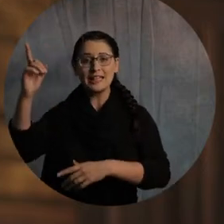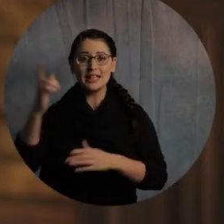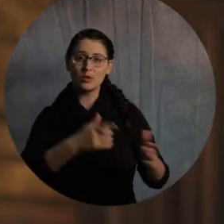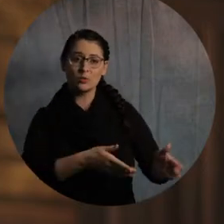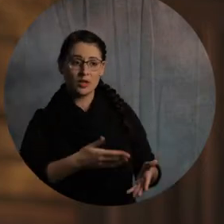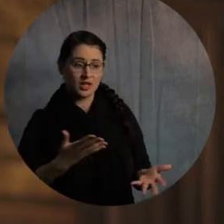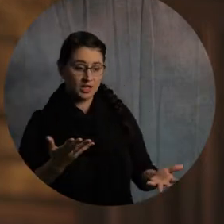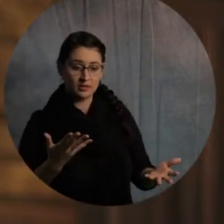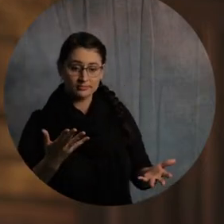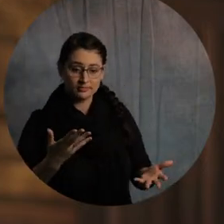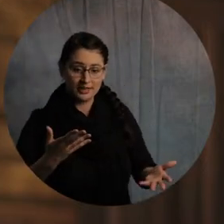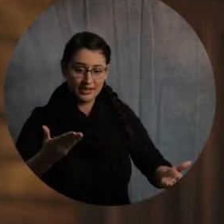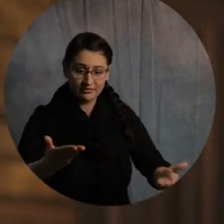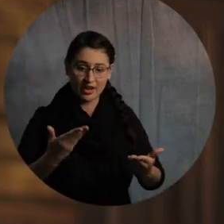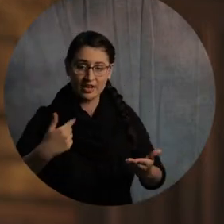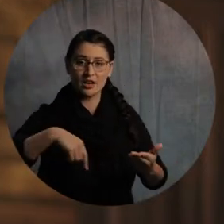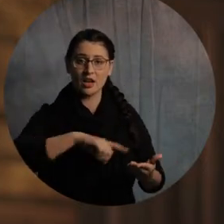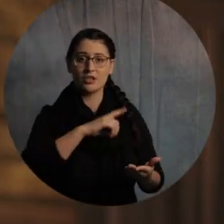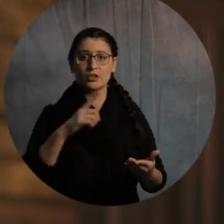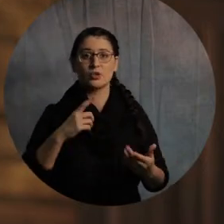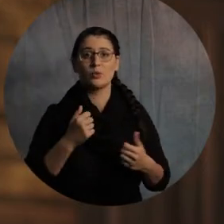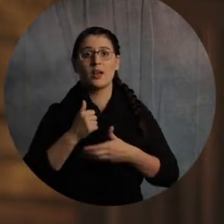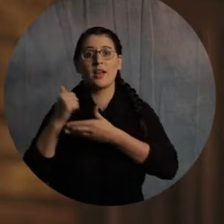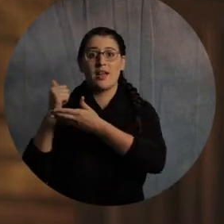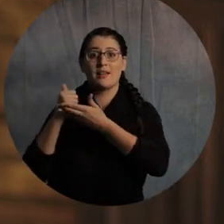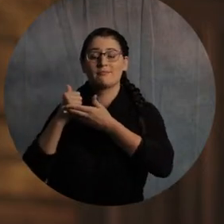from eternal damnation.